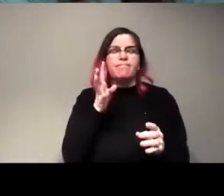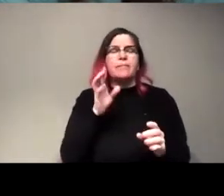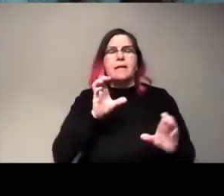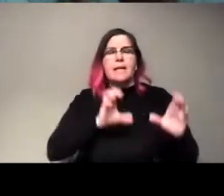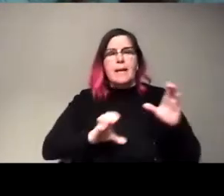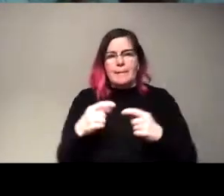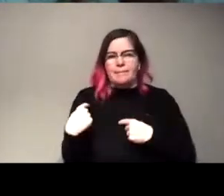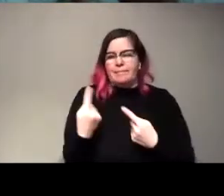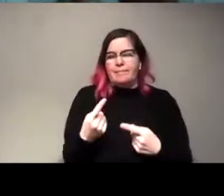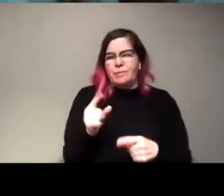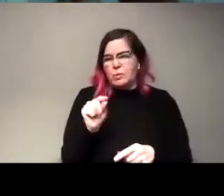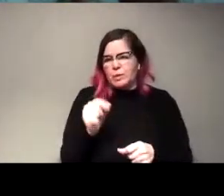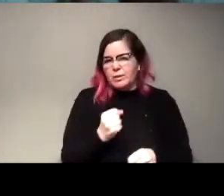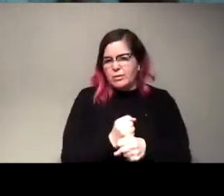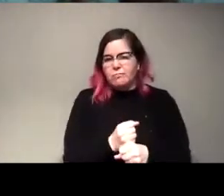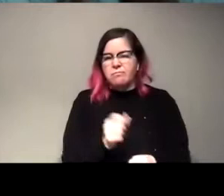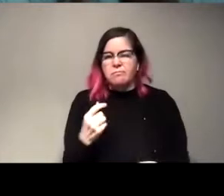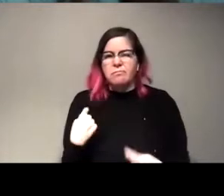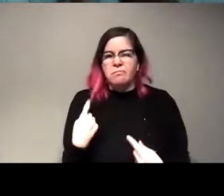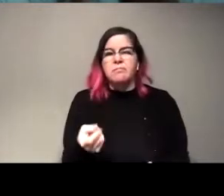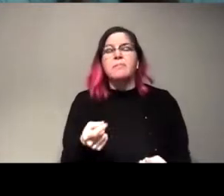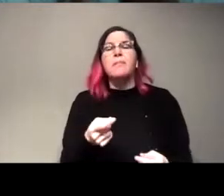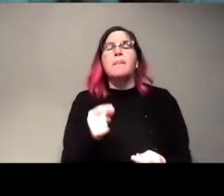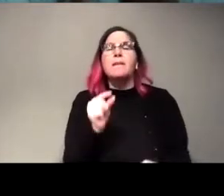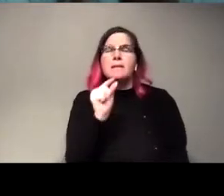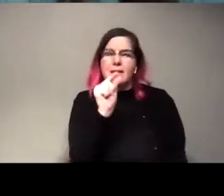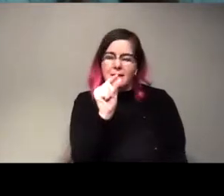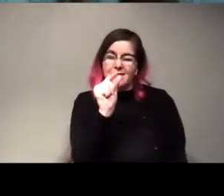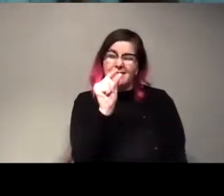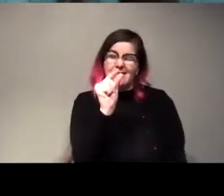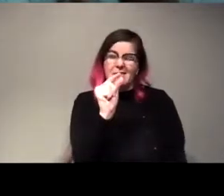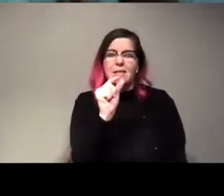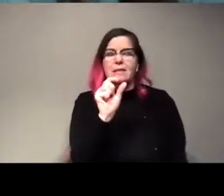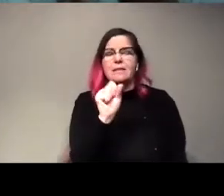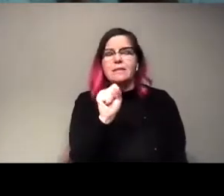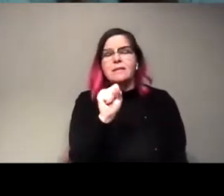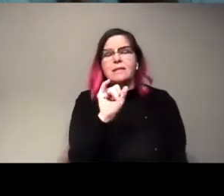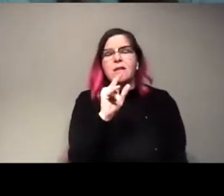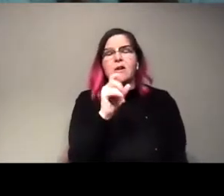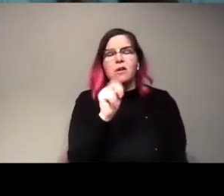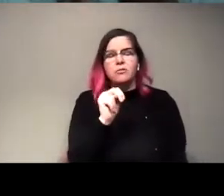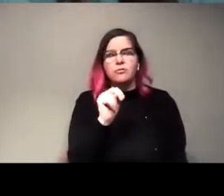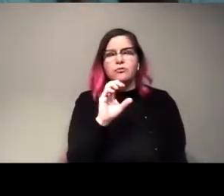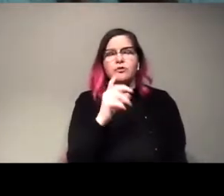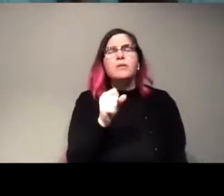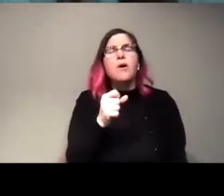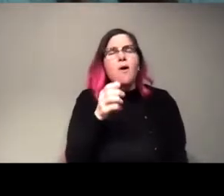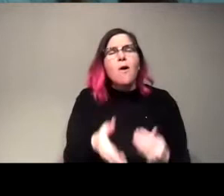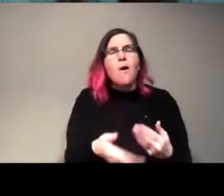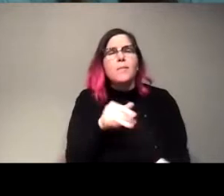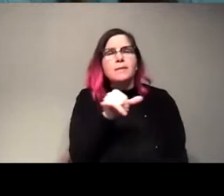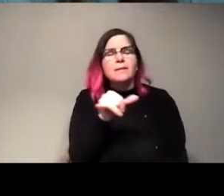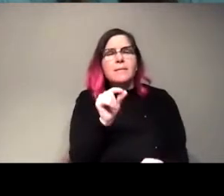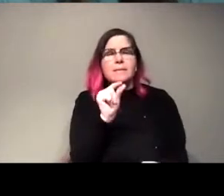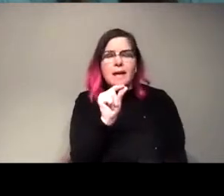couple of decades, where they're like tiny, tiny little silicon chips, almost like tiny little, what you can imagine them is like tiny